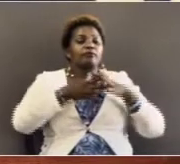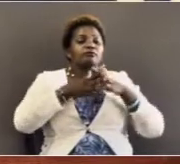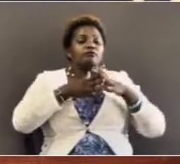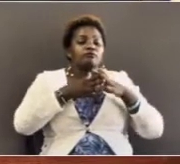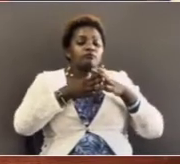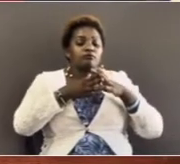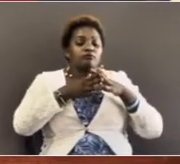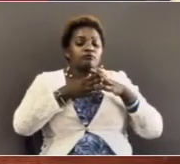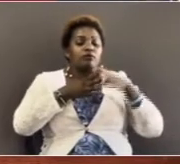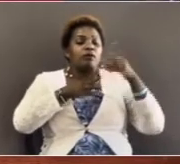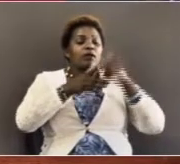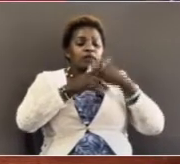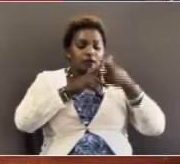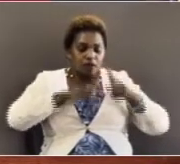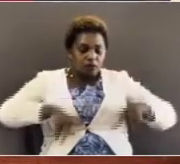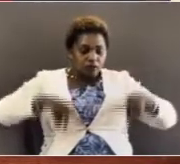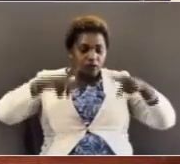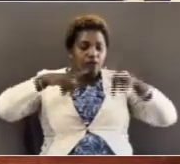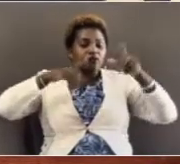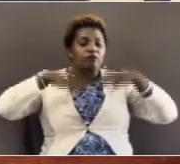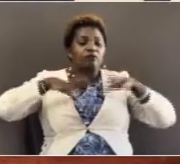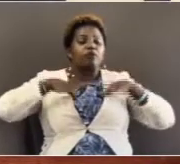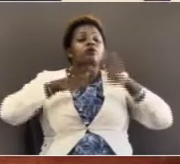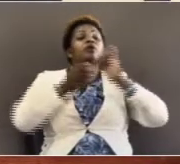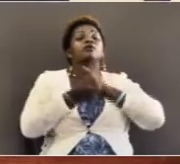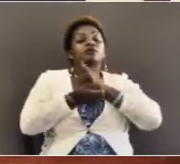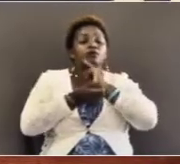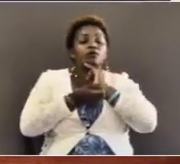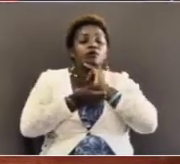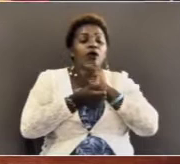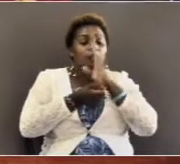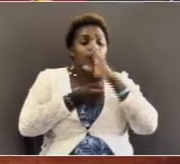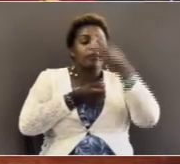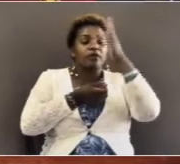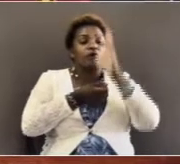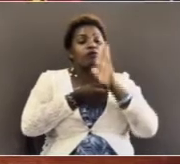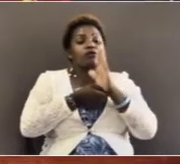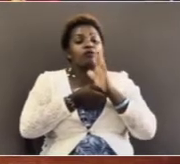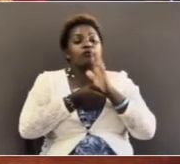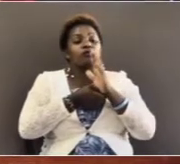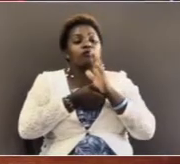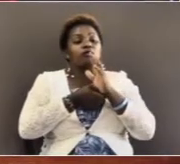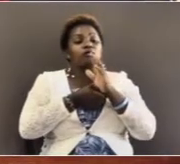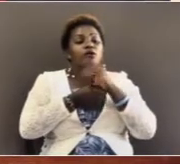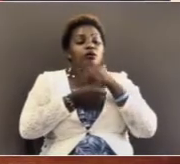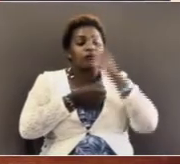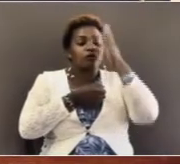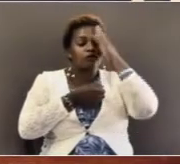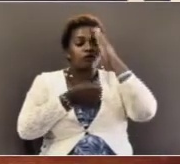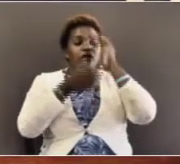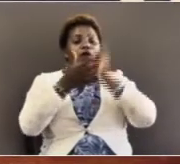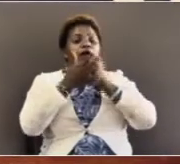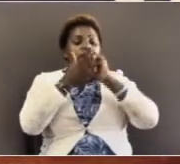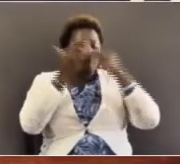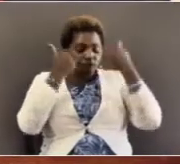says, then I will live among the people of Israel and be their God and they will know that